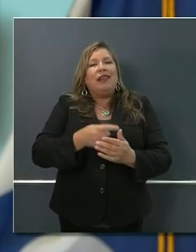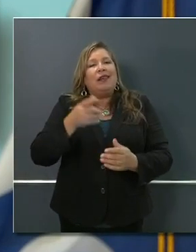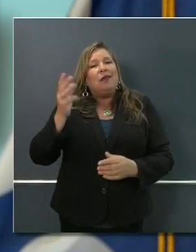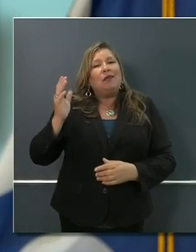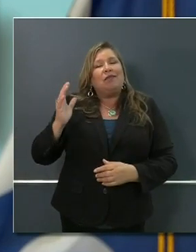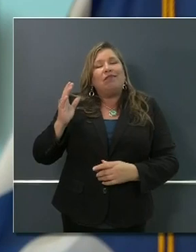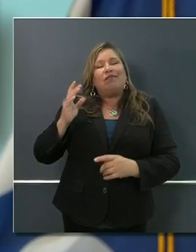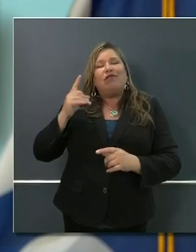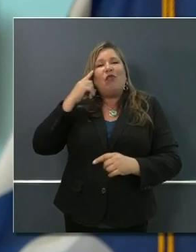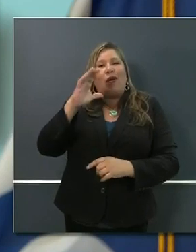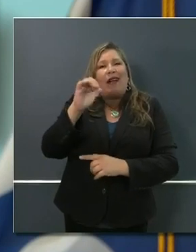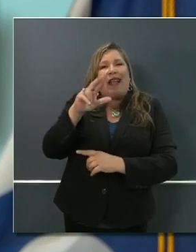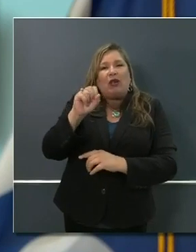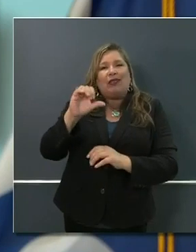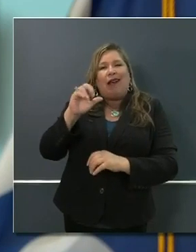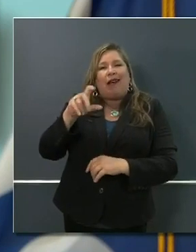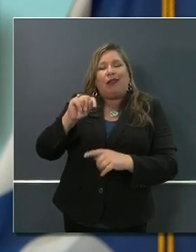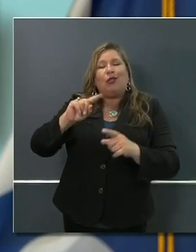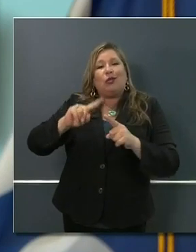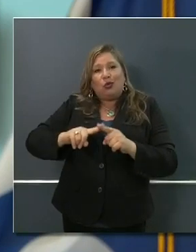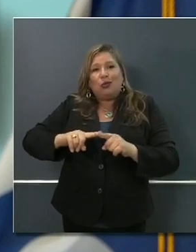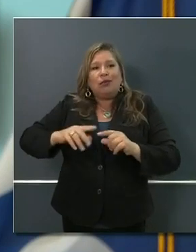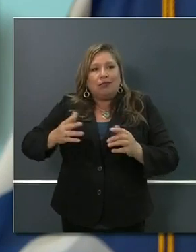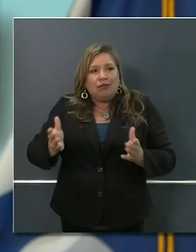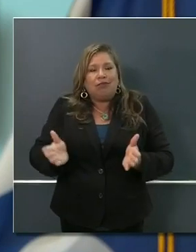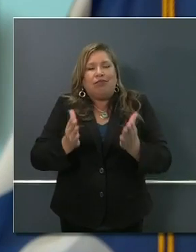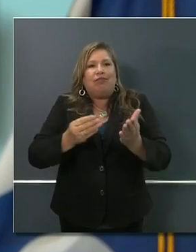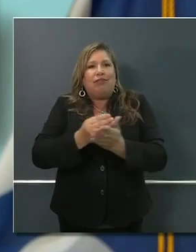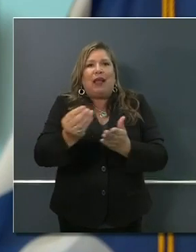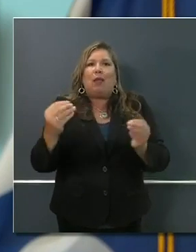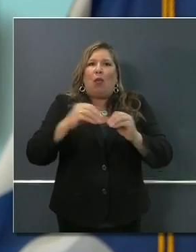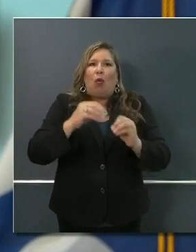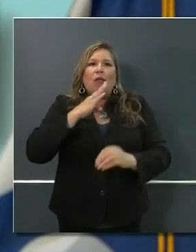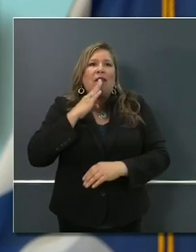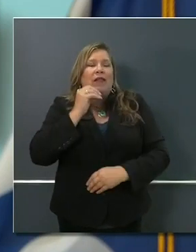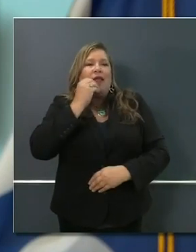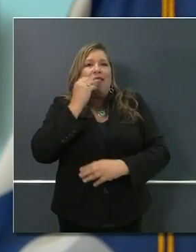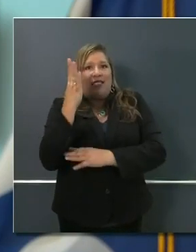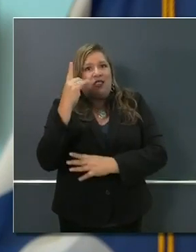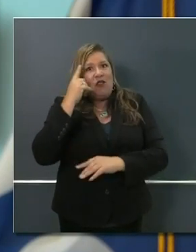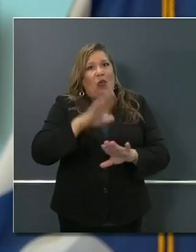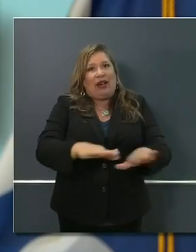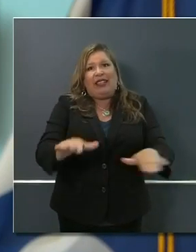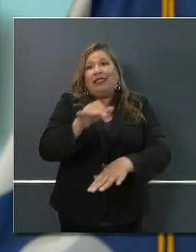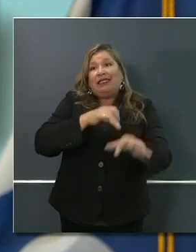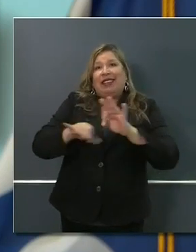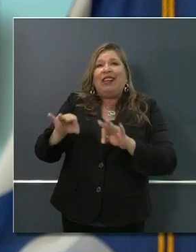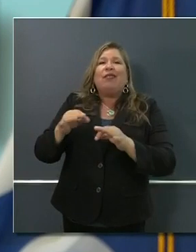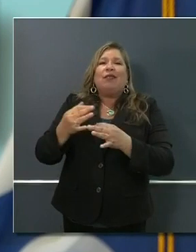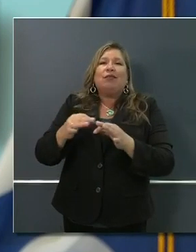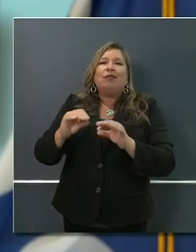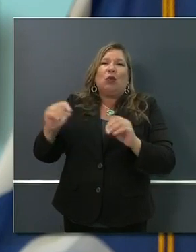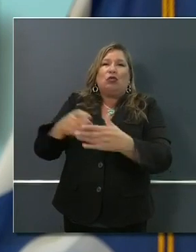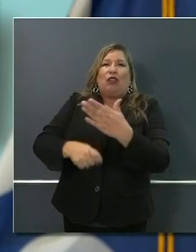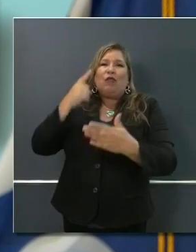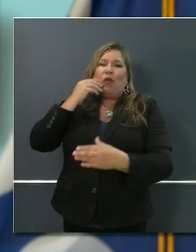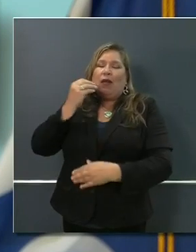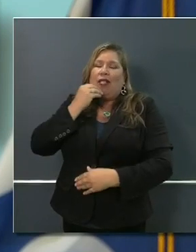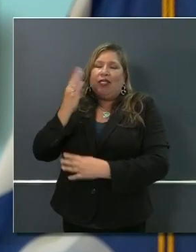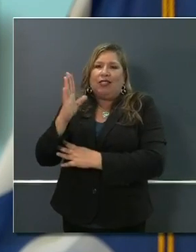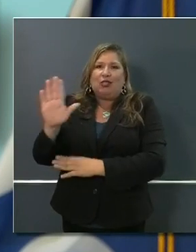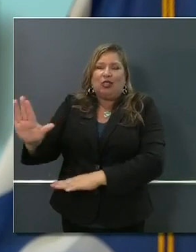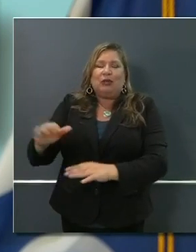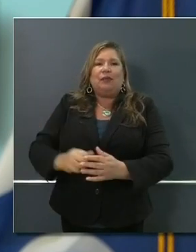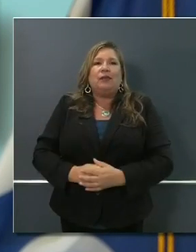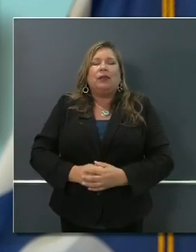to advance their nutritional needs. So we think that's a significant thing. I couldn't be more pleased and